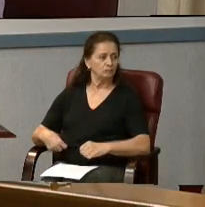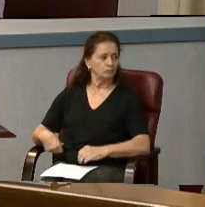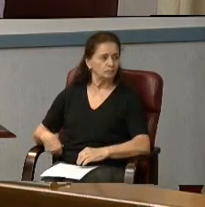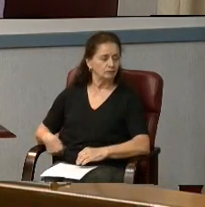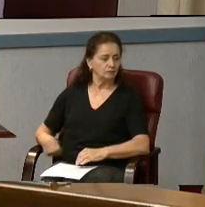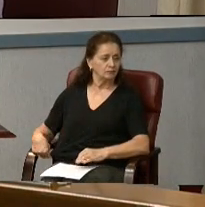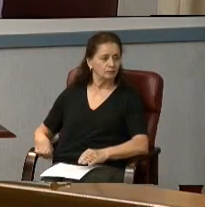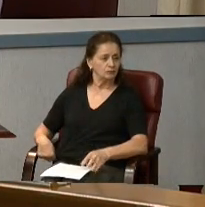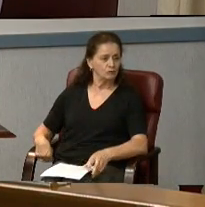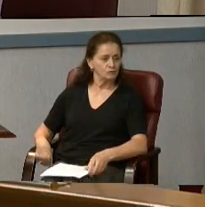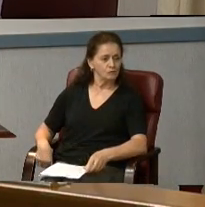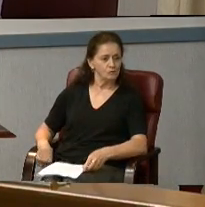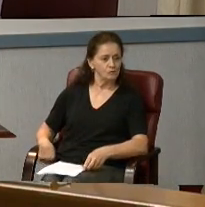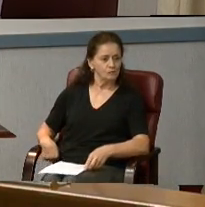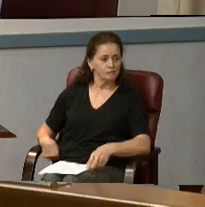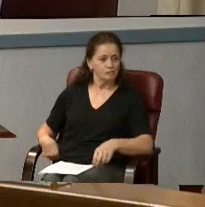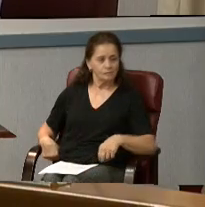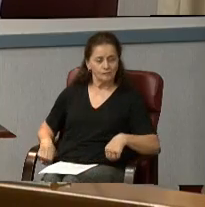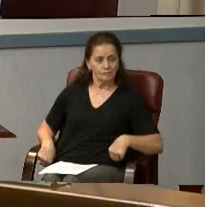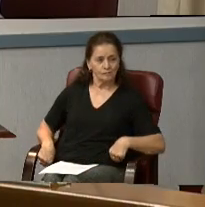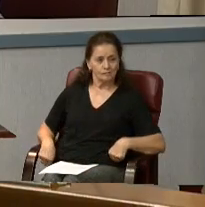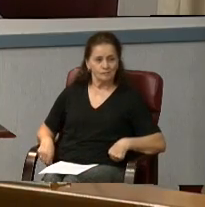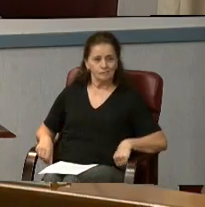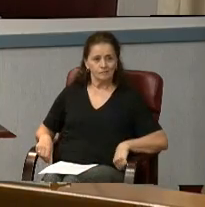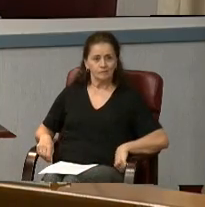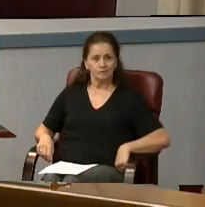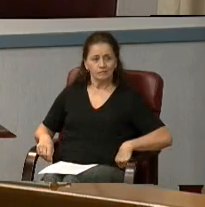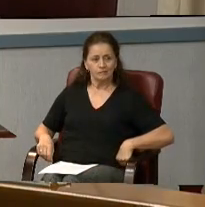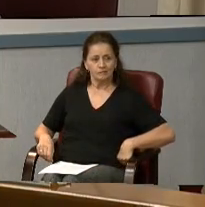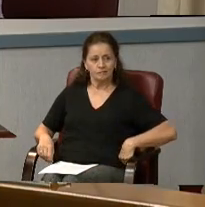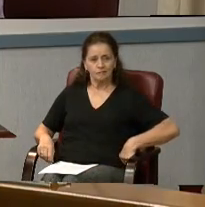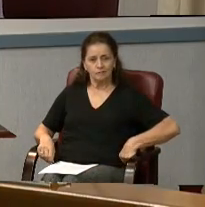Go forward with 12 or wait a little longer. Okay.